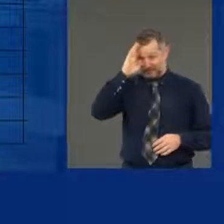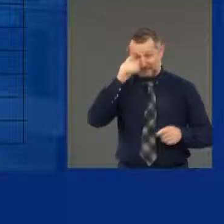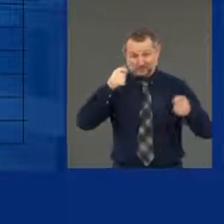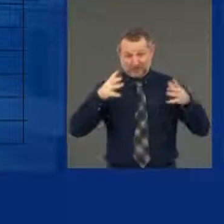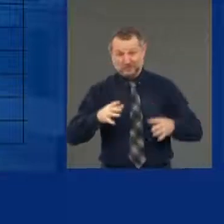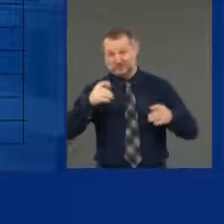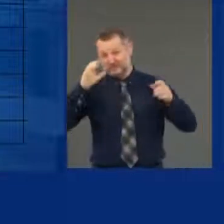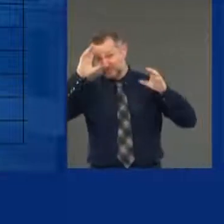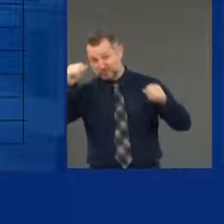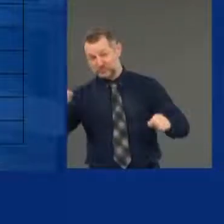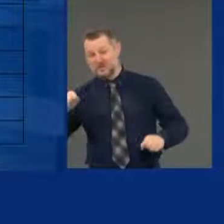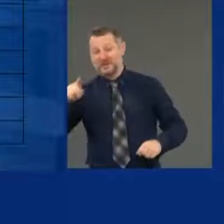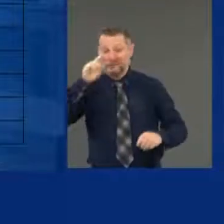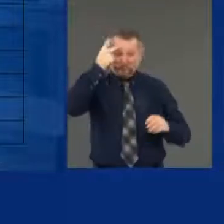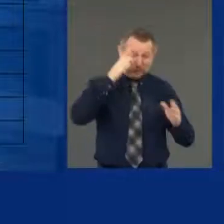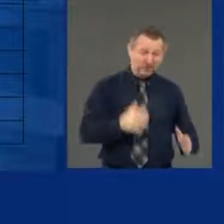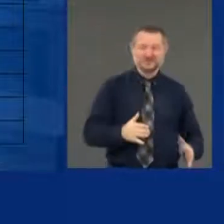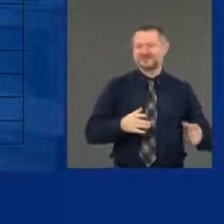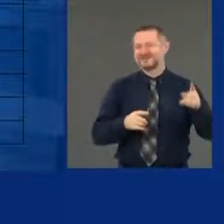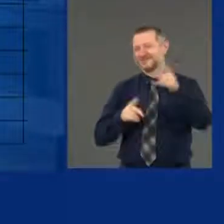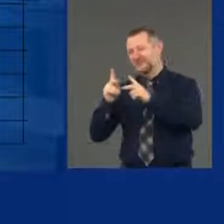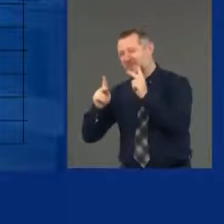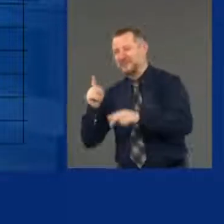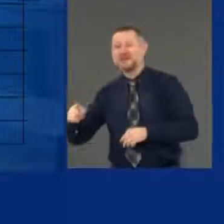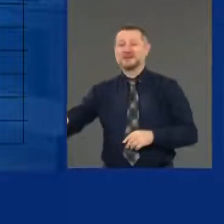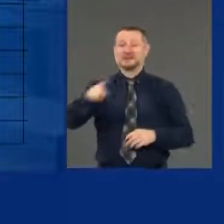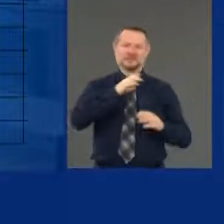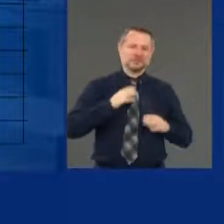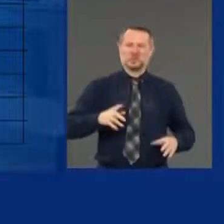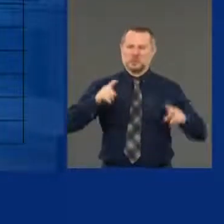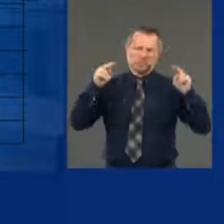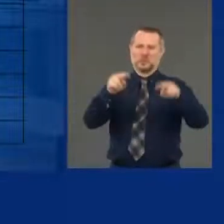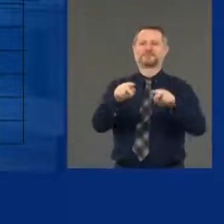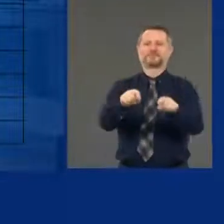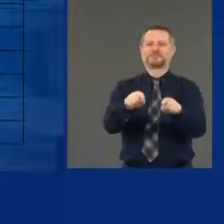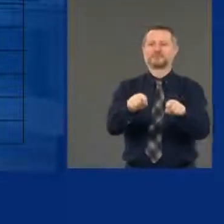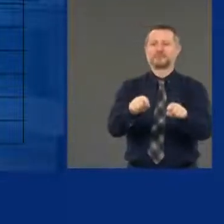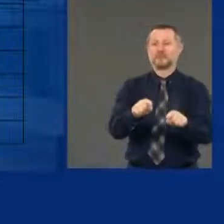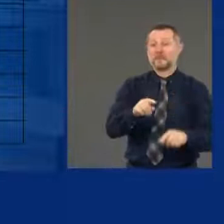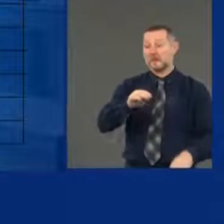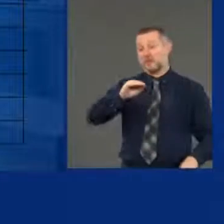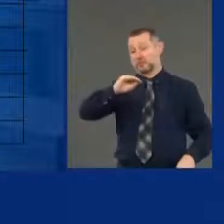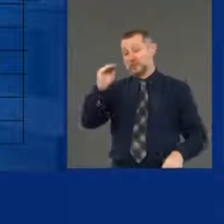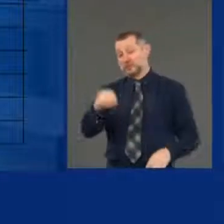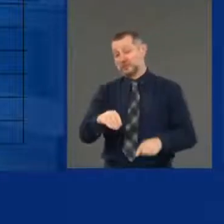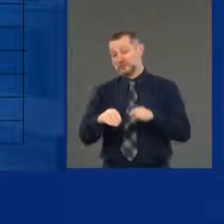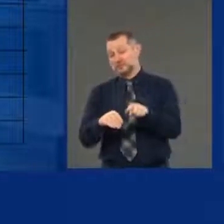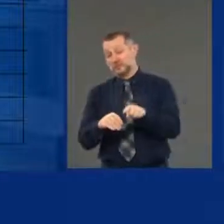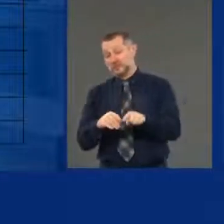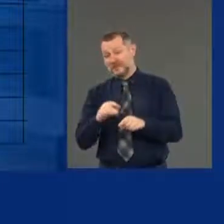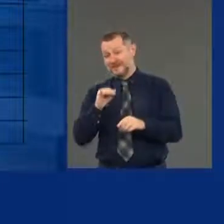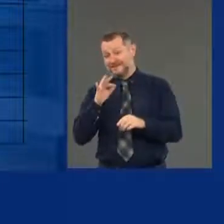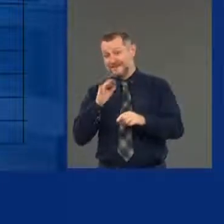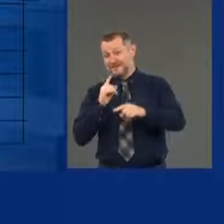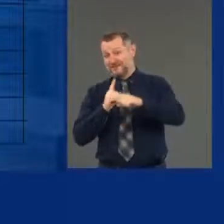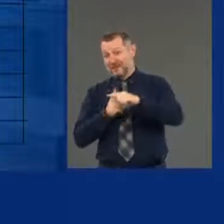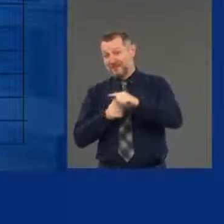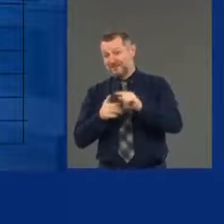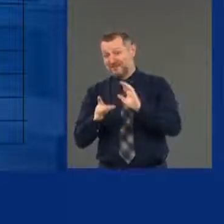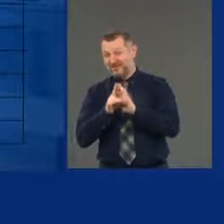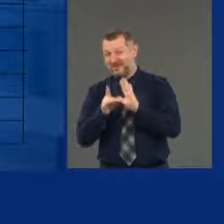The percentage of positive tests per day. By